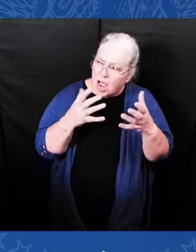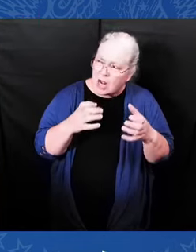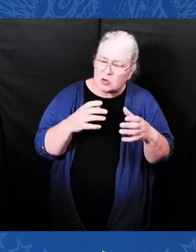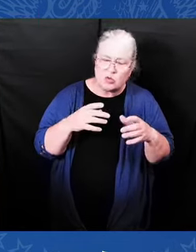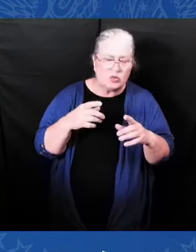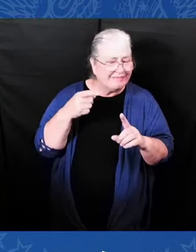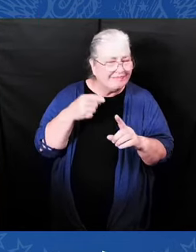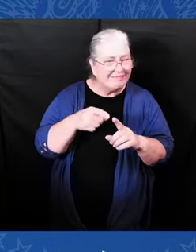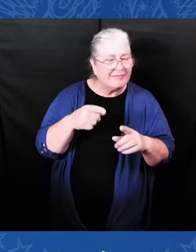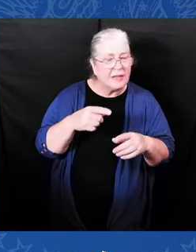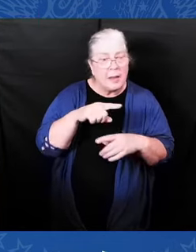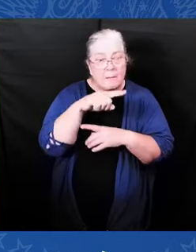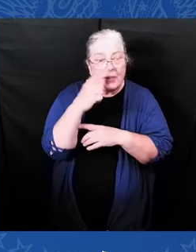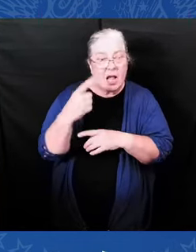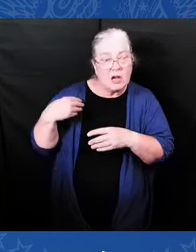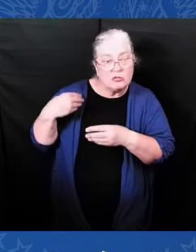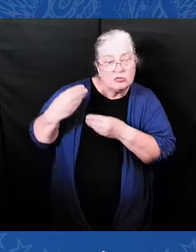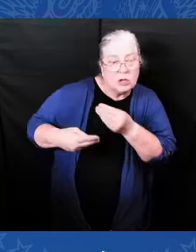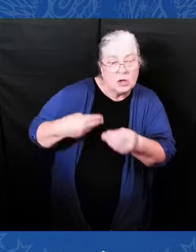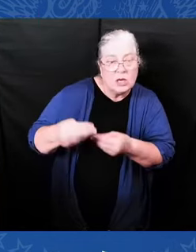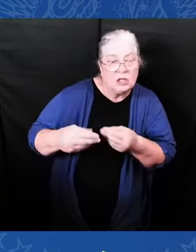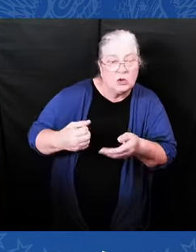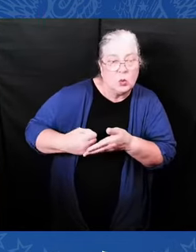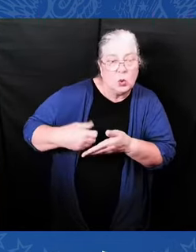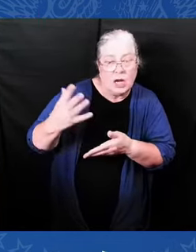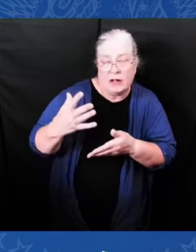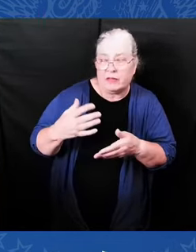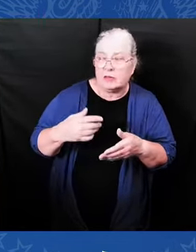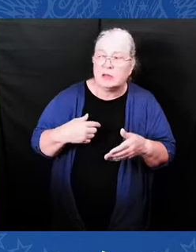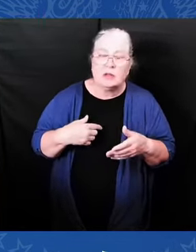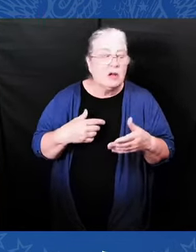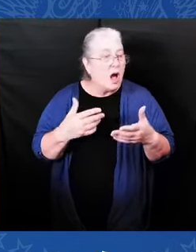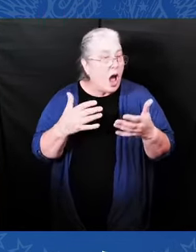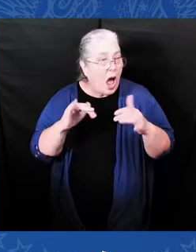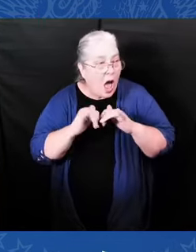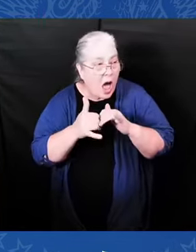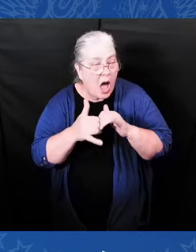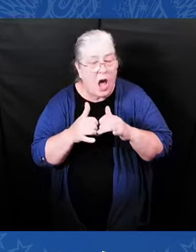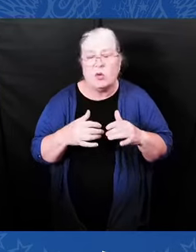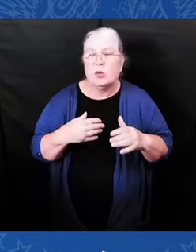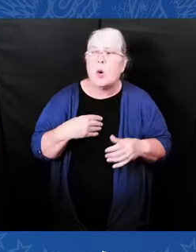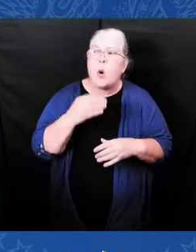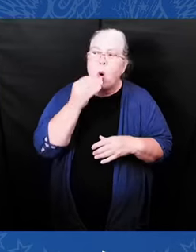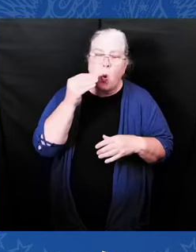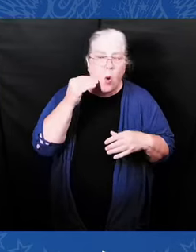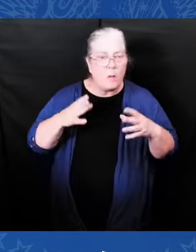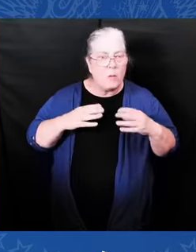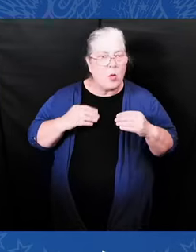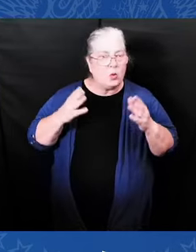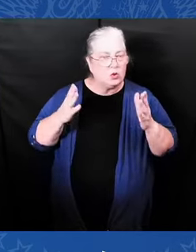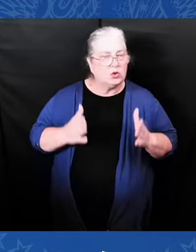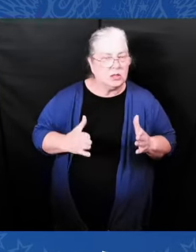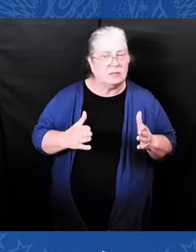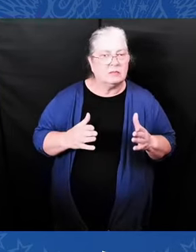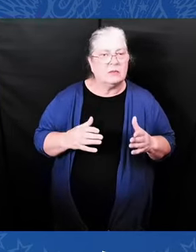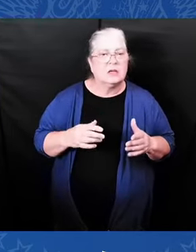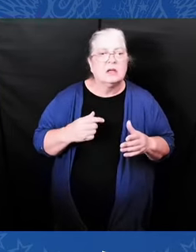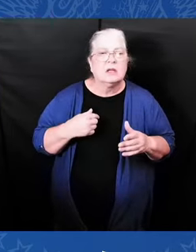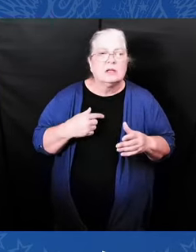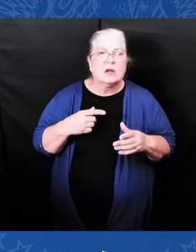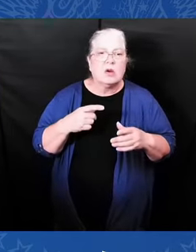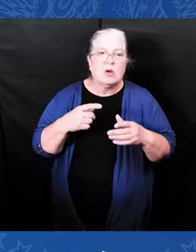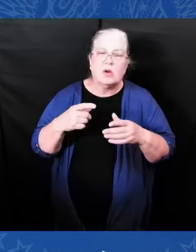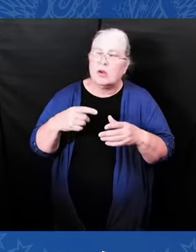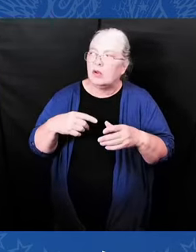appraised at half the value of significant — 20 percent less value. Same home built across the highway,